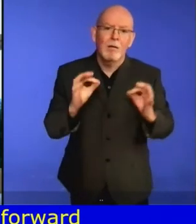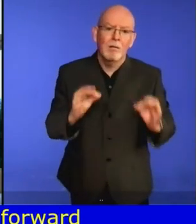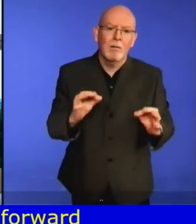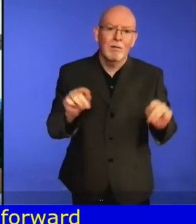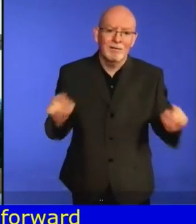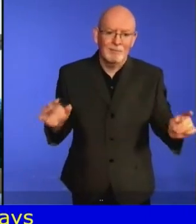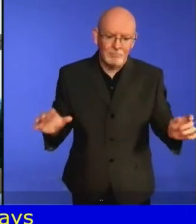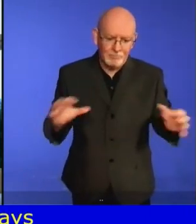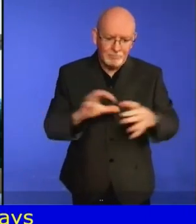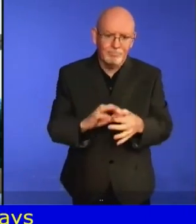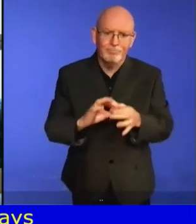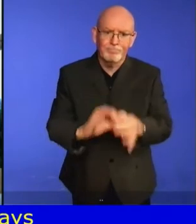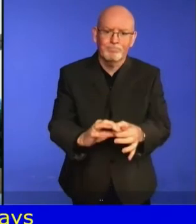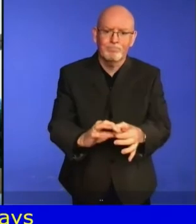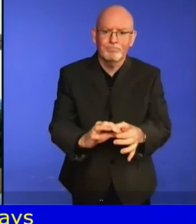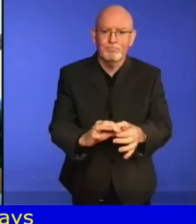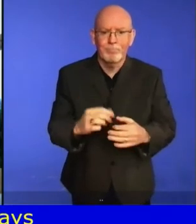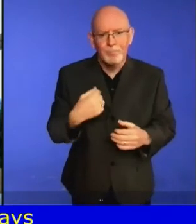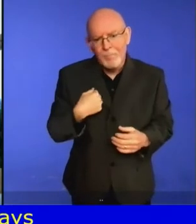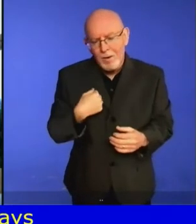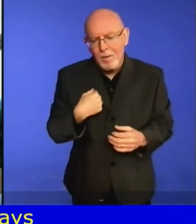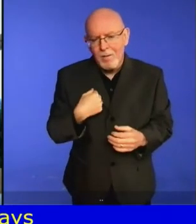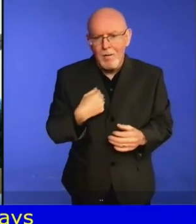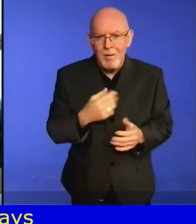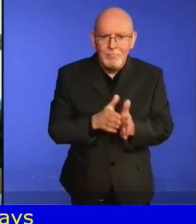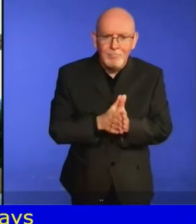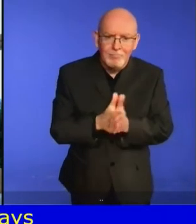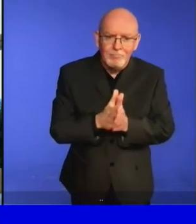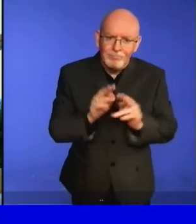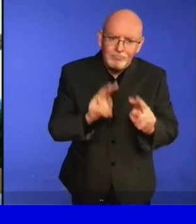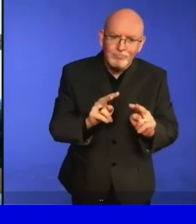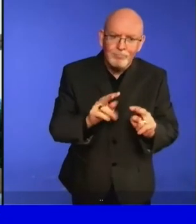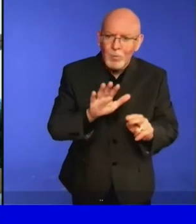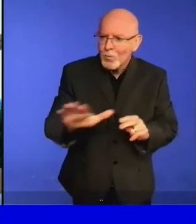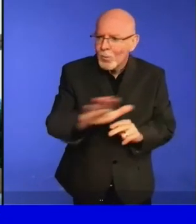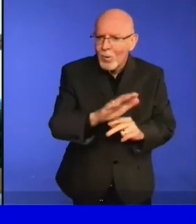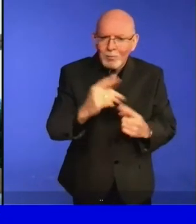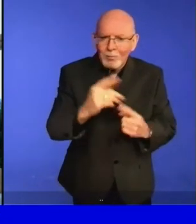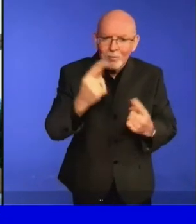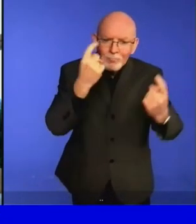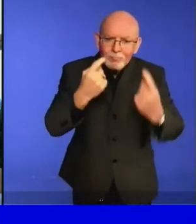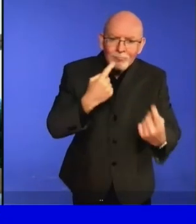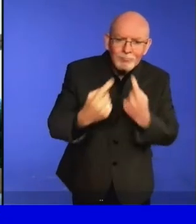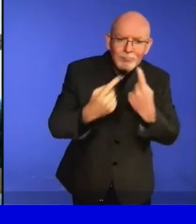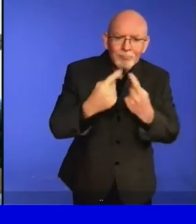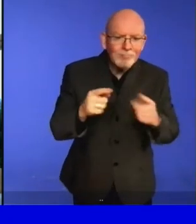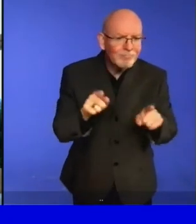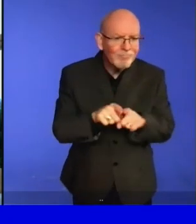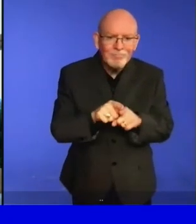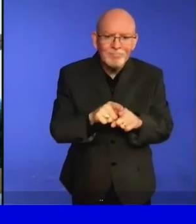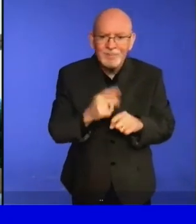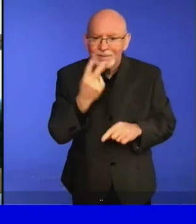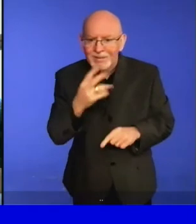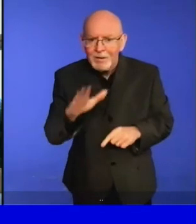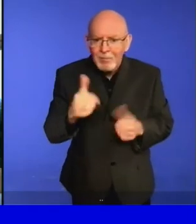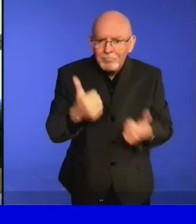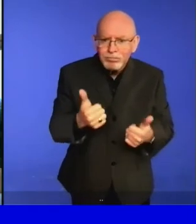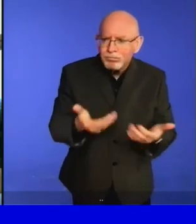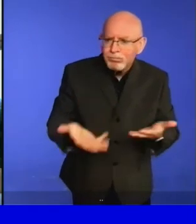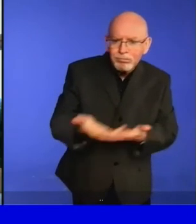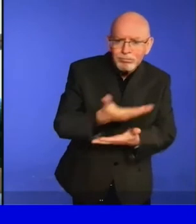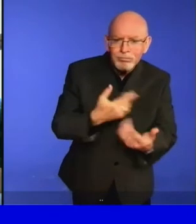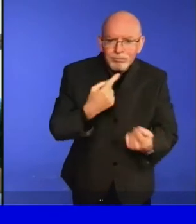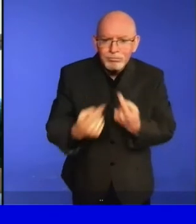of State Parties and the many side panels that have always marked COSP apart. Thank you very much.